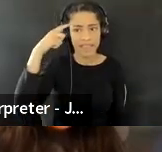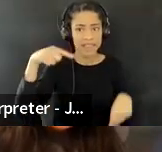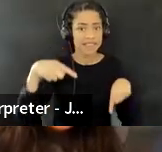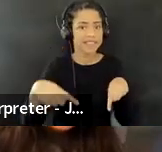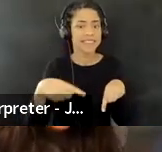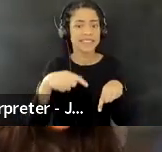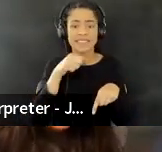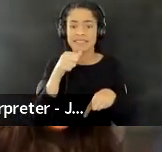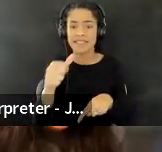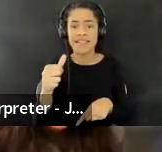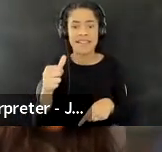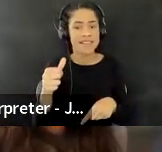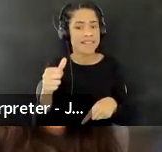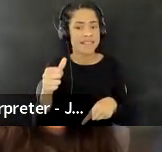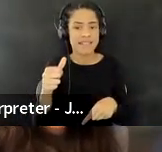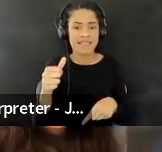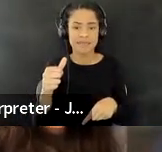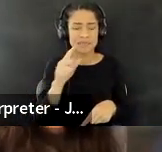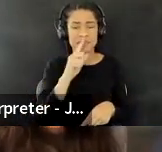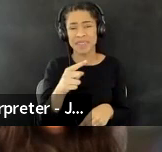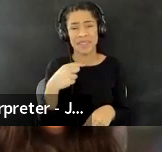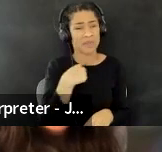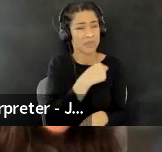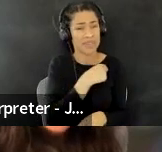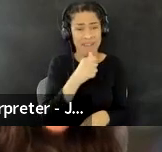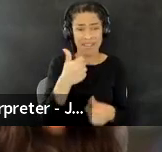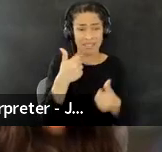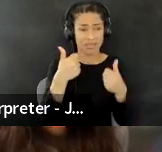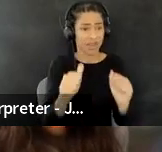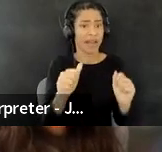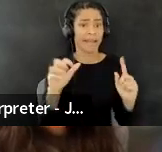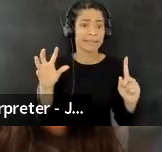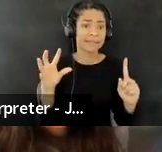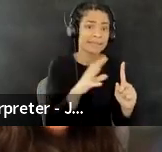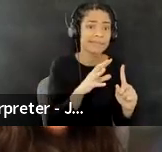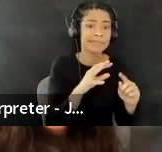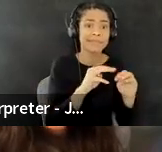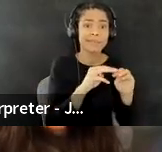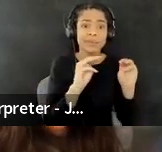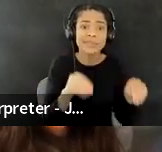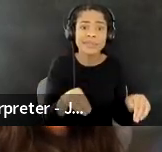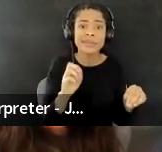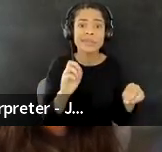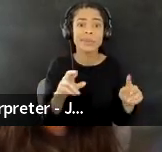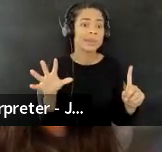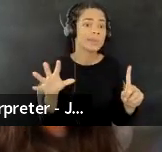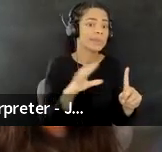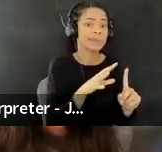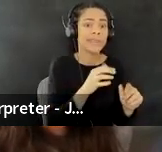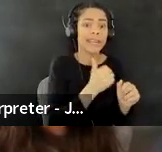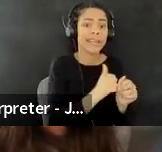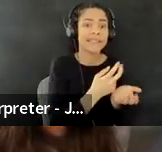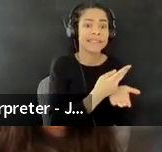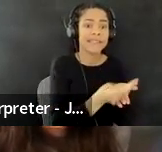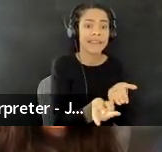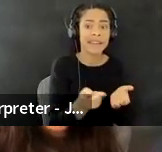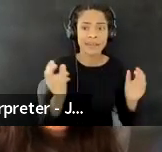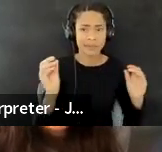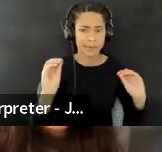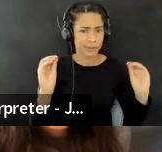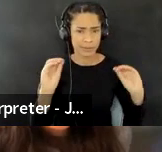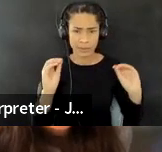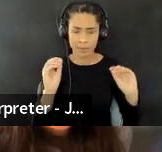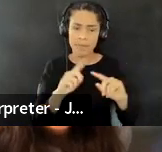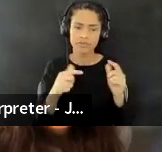um, you know, highlighting museums or institutional failures, but, you know, comparing and contrasting and